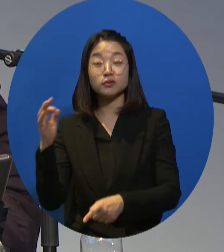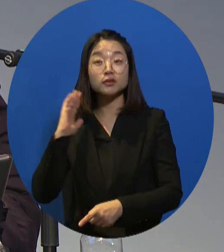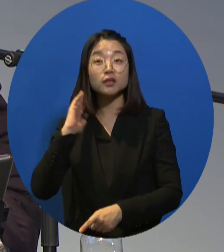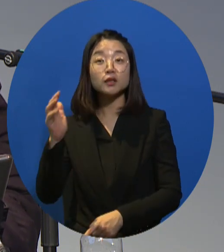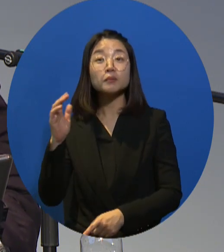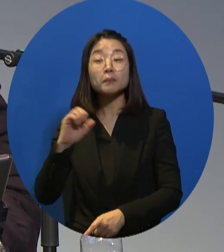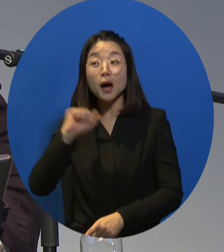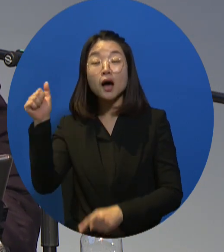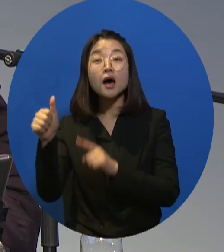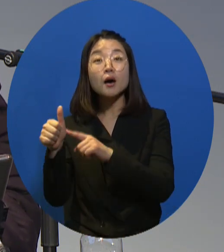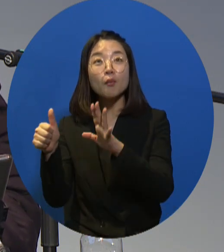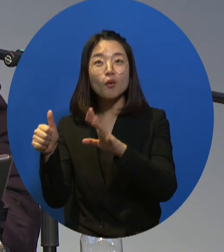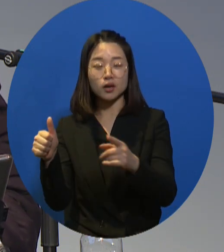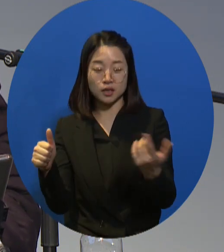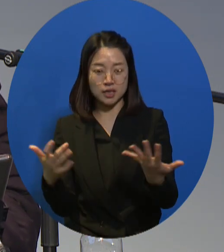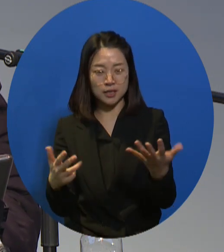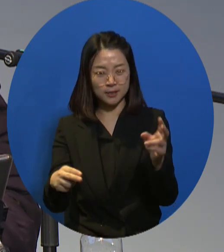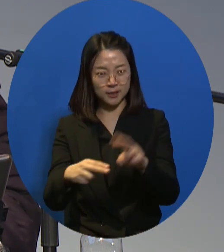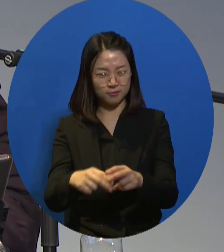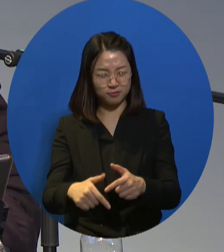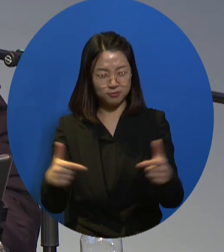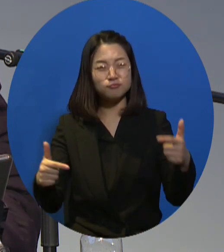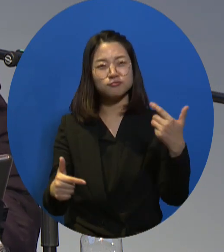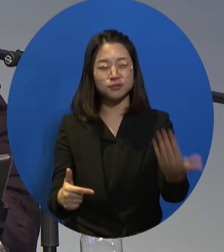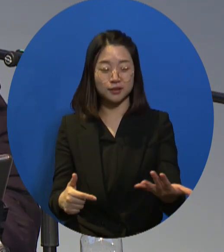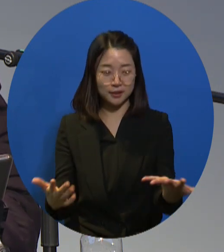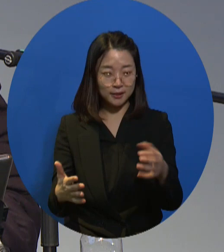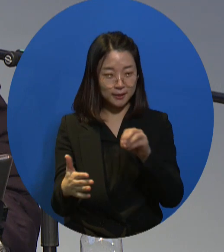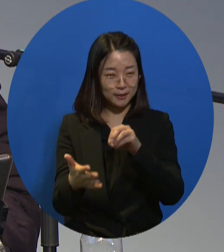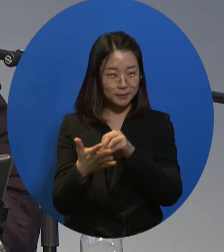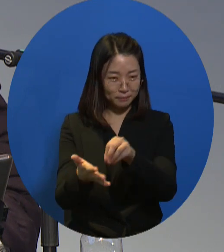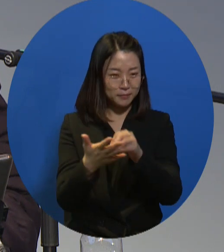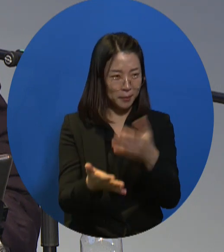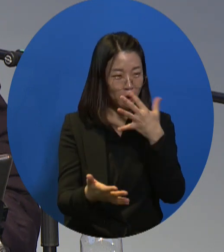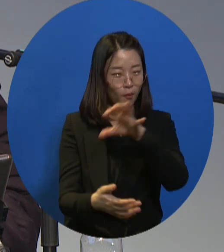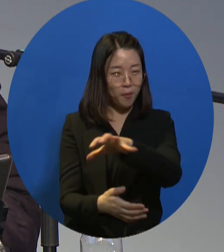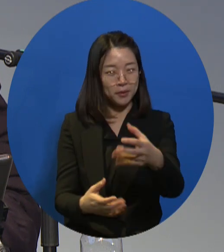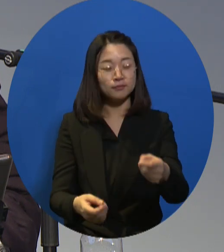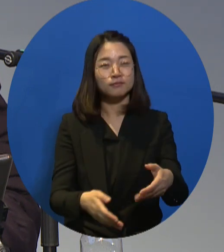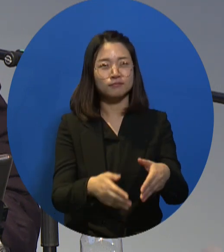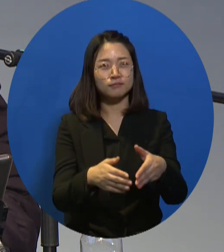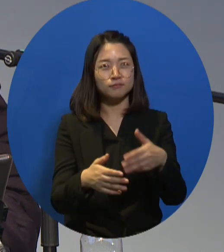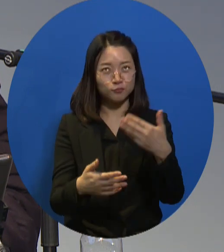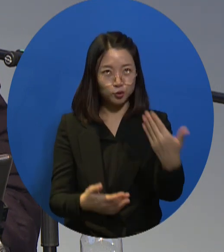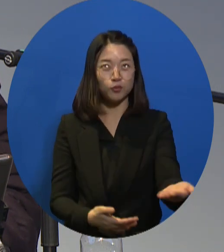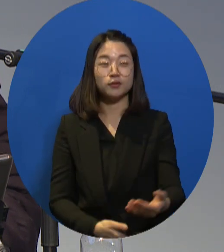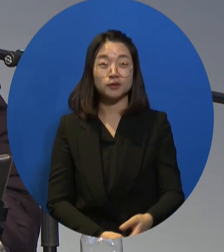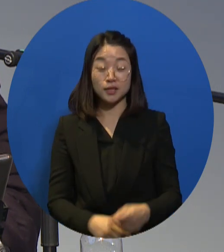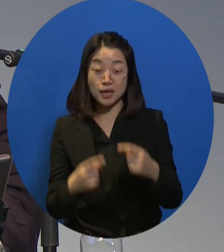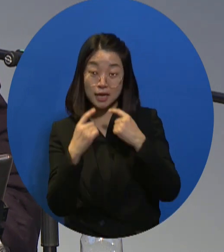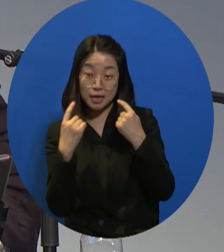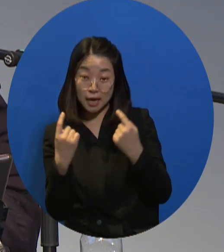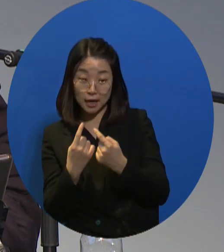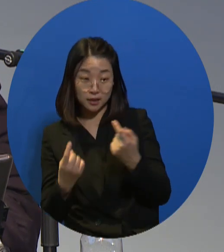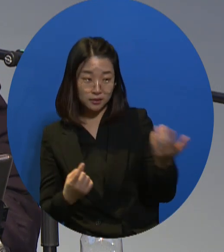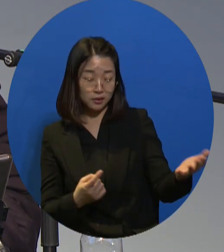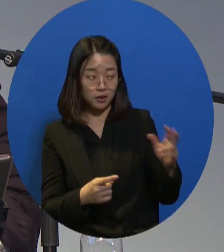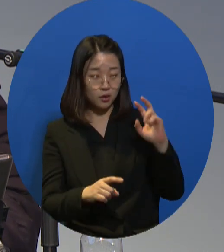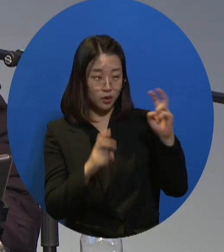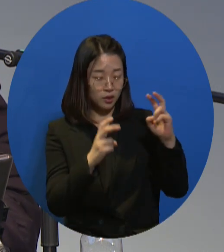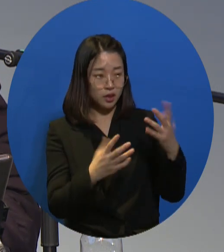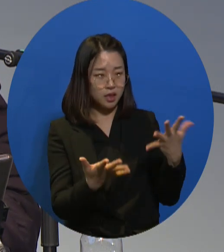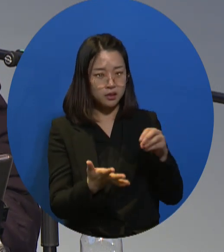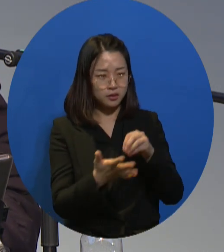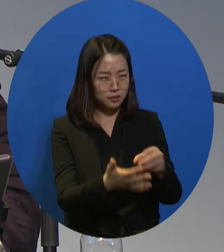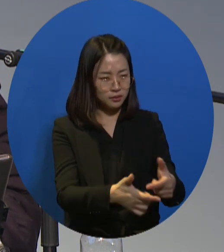create a lot of jobs. This is a very important statement. And he said he would focus on creating jobs led